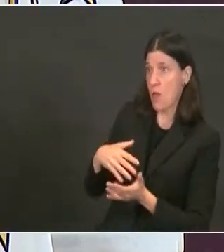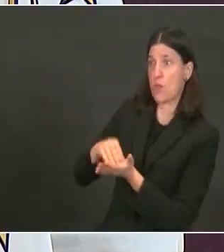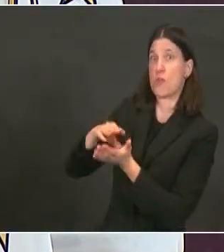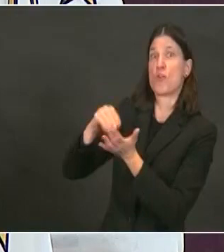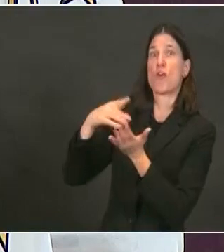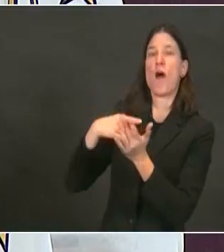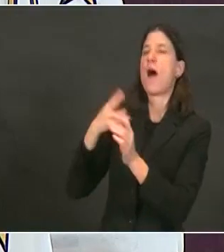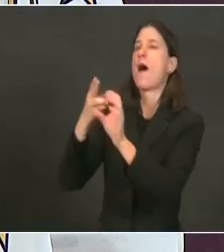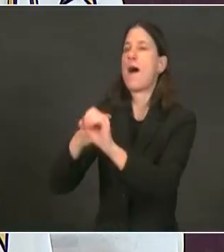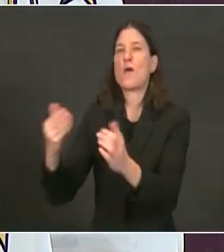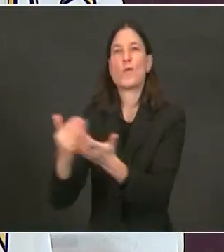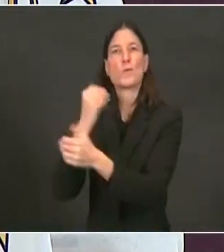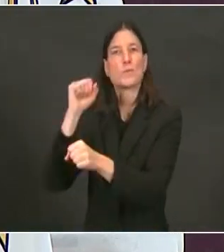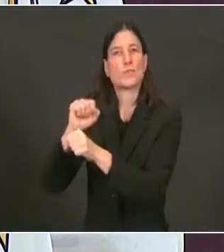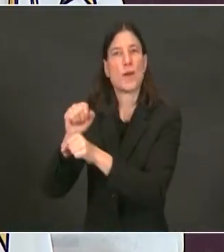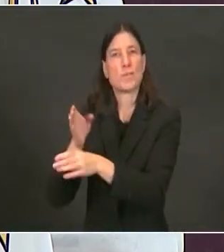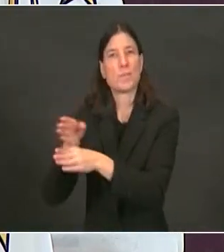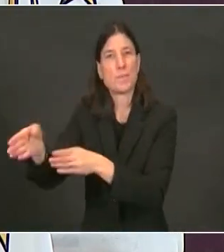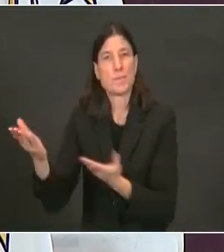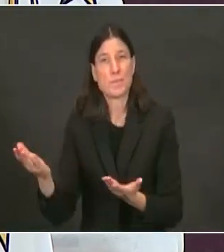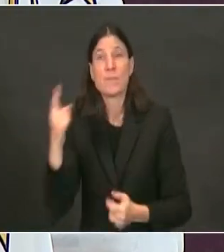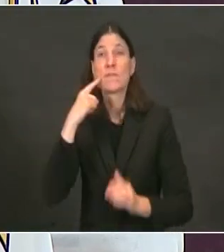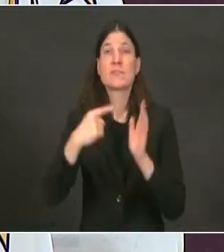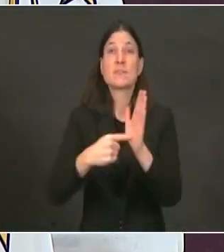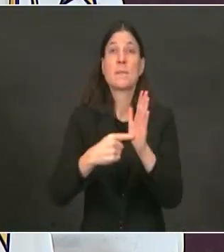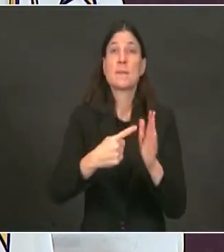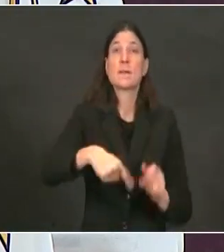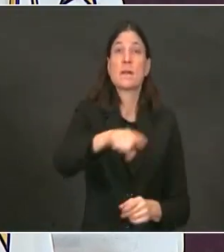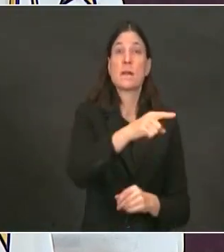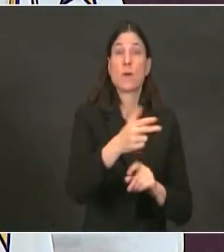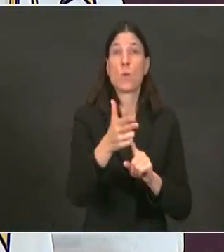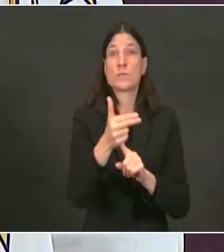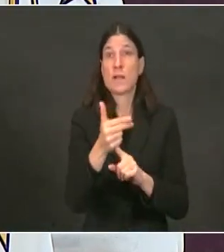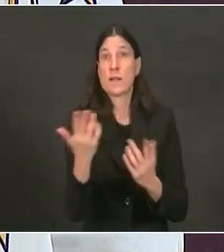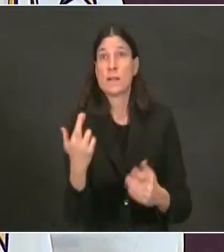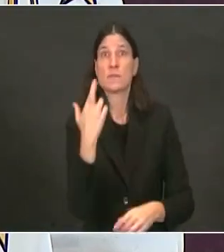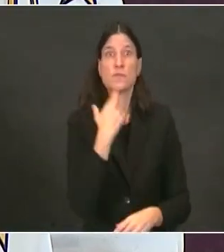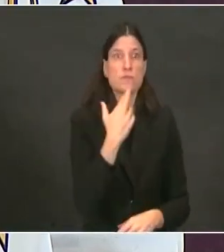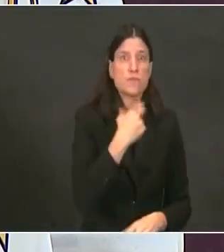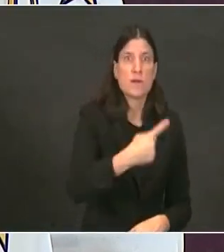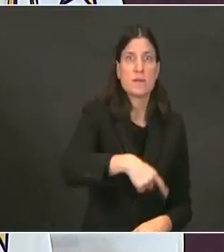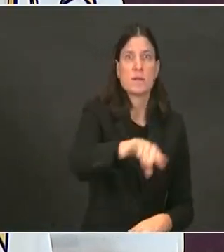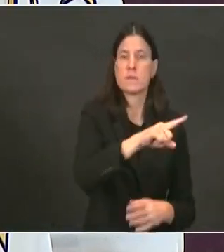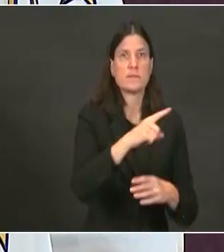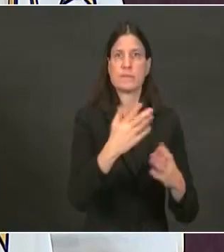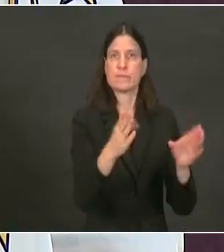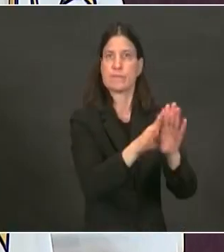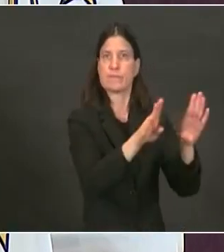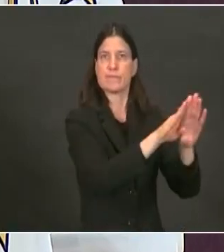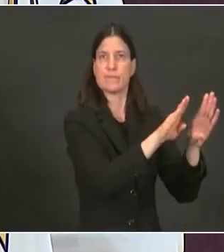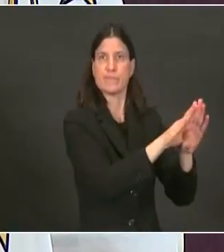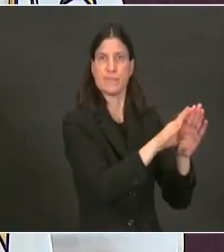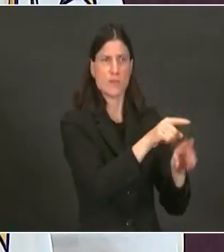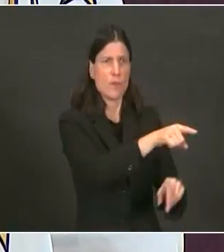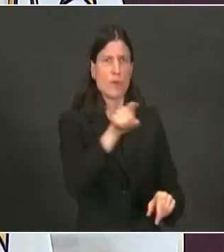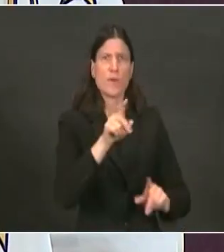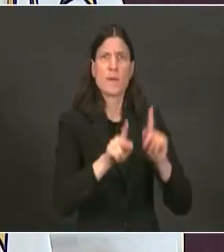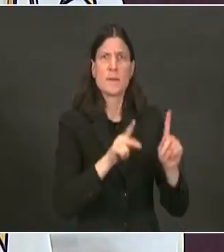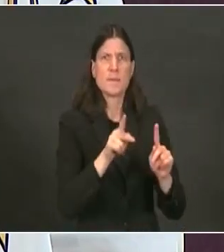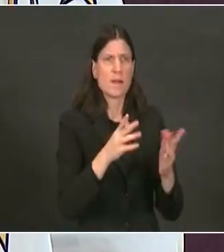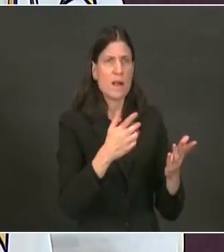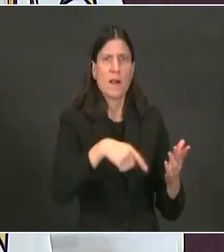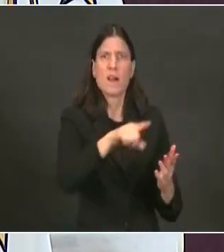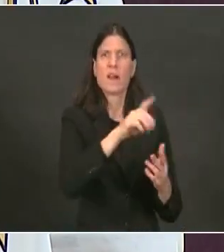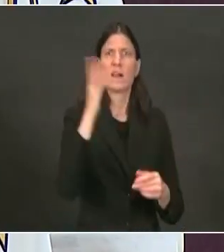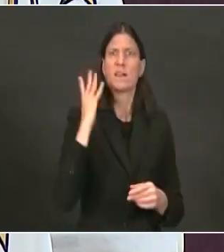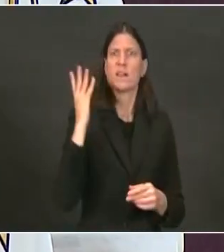struggling for a long time. Maybe their skills were a little bit outdated, and so they needed some job training in order to get a